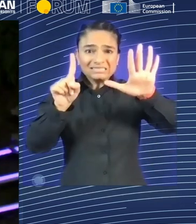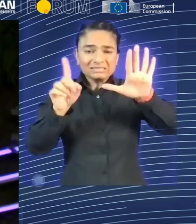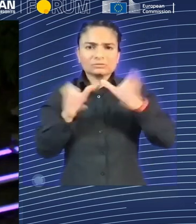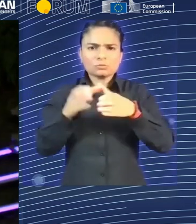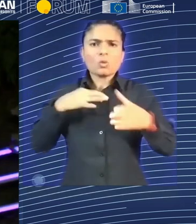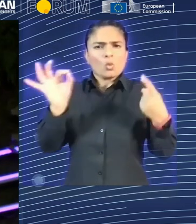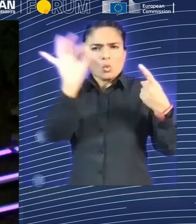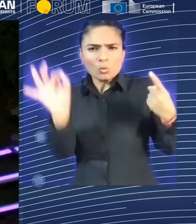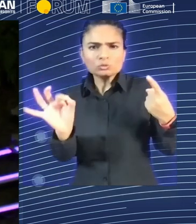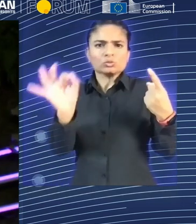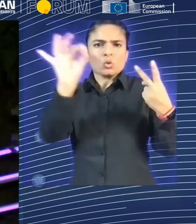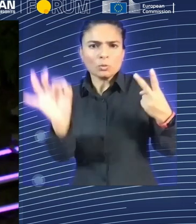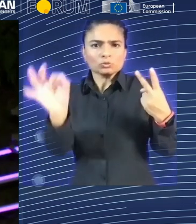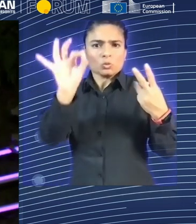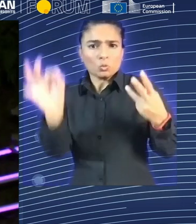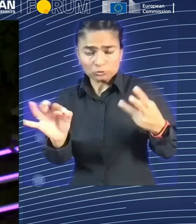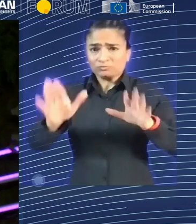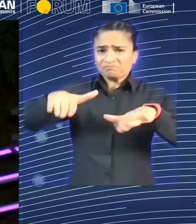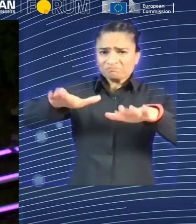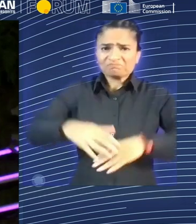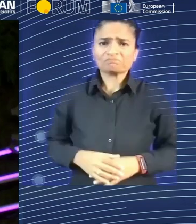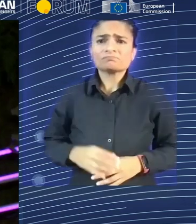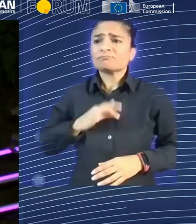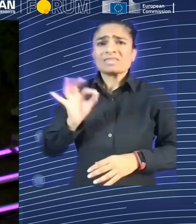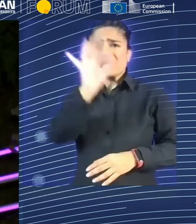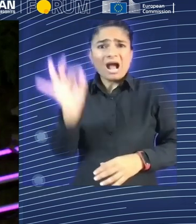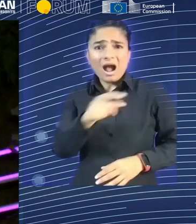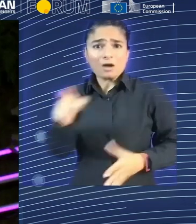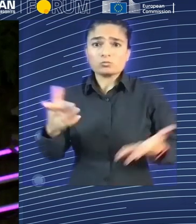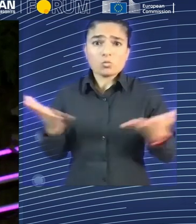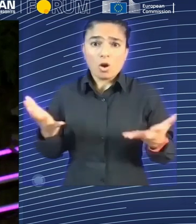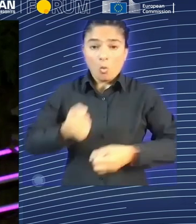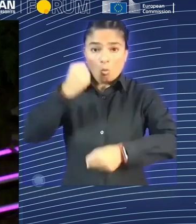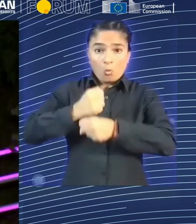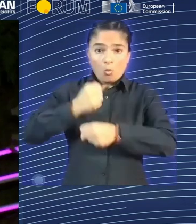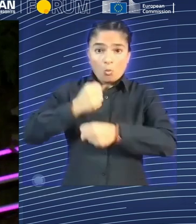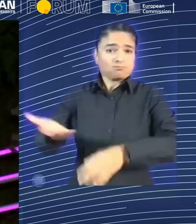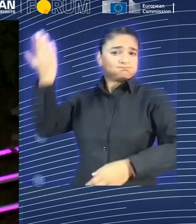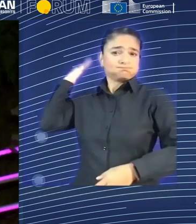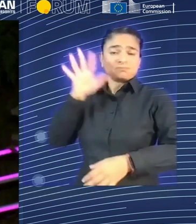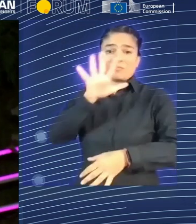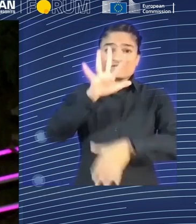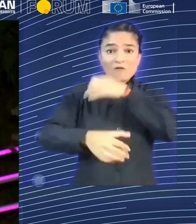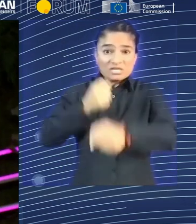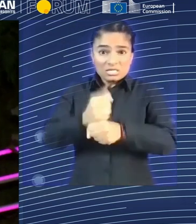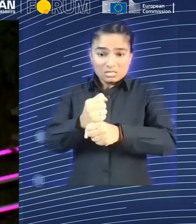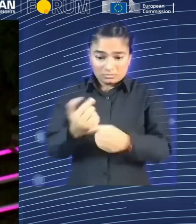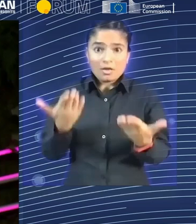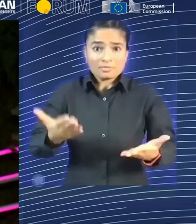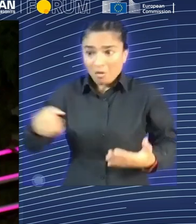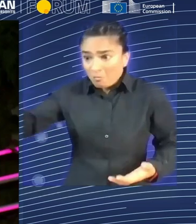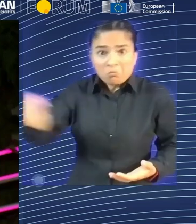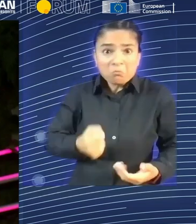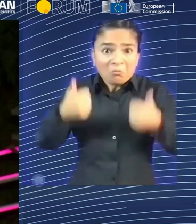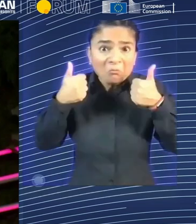time the answer is yes. But this time it was dramatically yes. So 91% of the respondents said it is harder